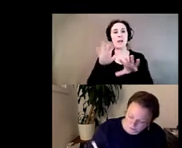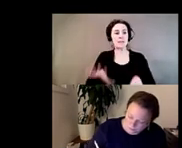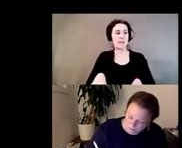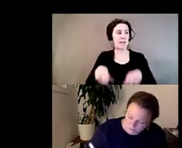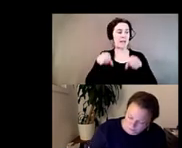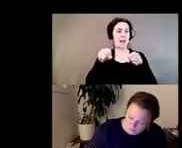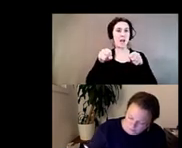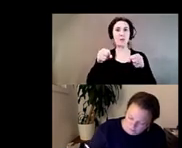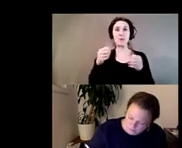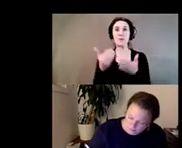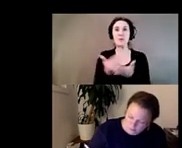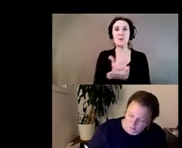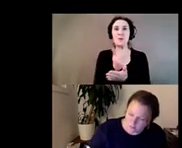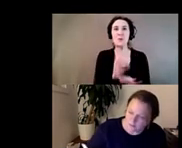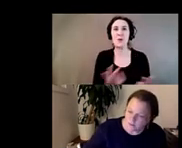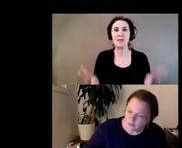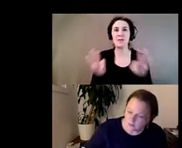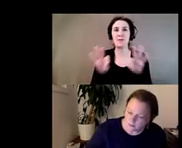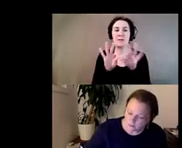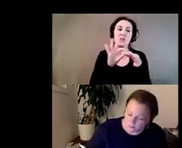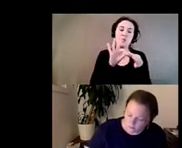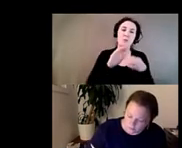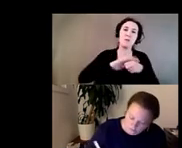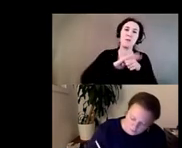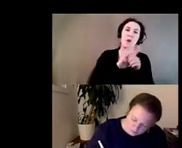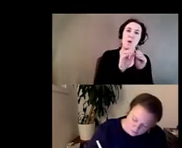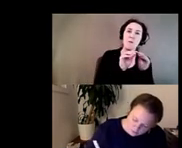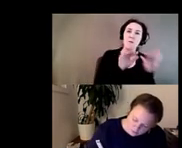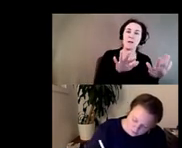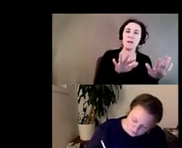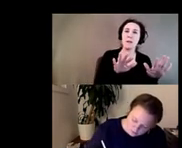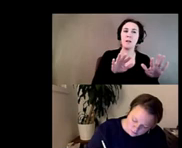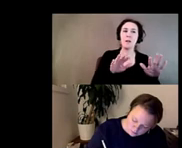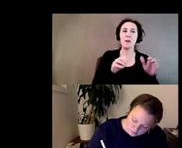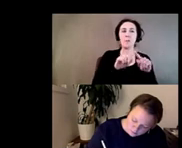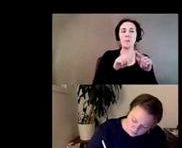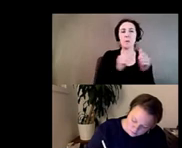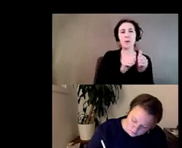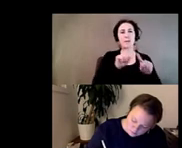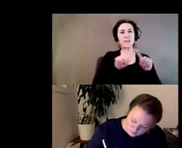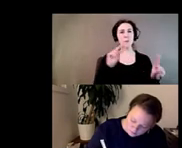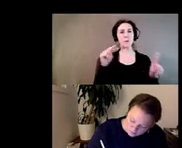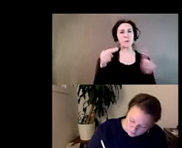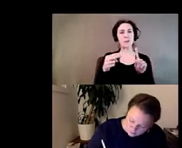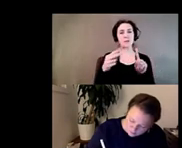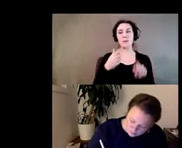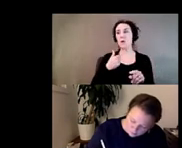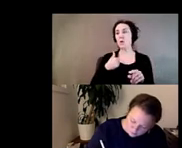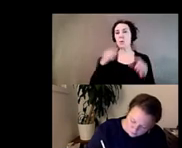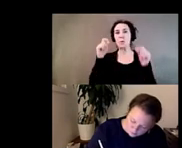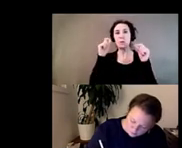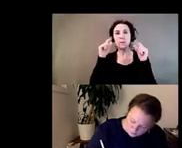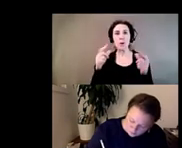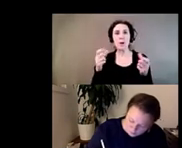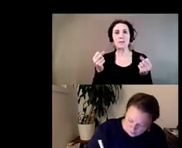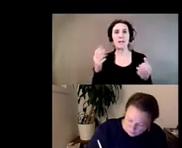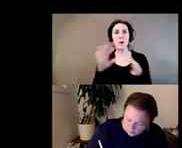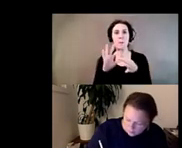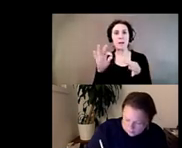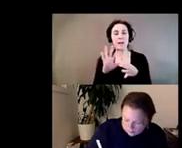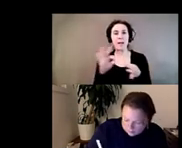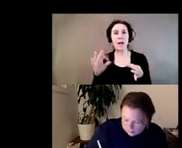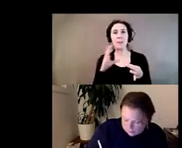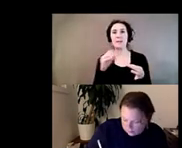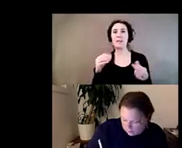relevance in light of COVID in sort of a different space and we were struck by the number of comments and just even throughout our suite of